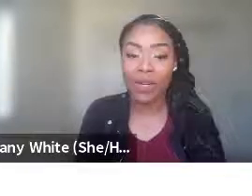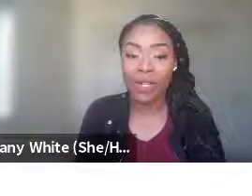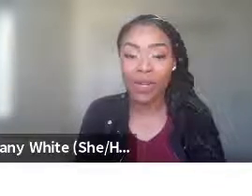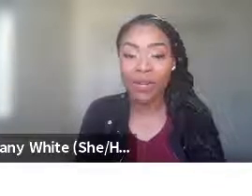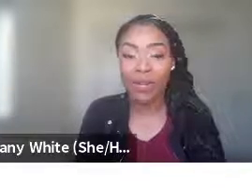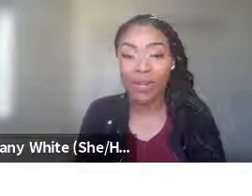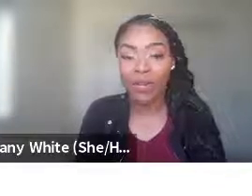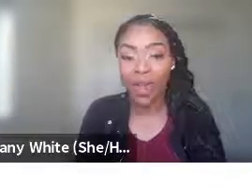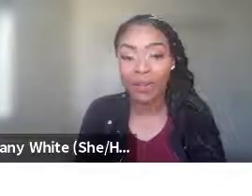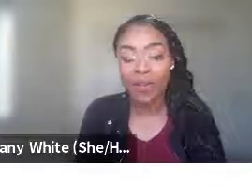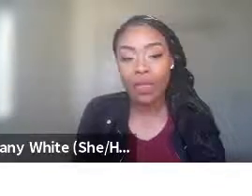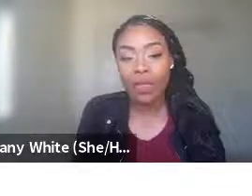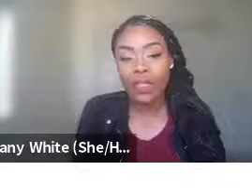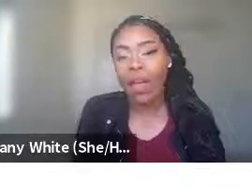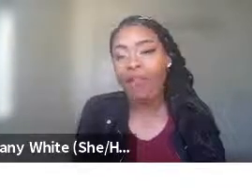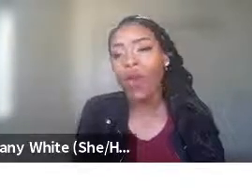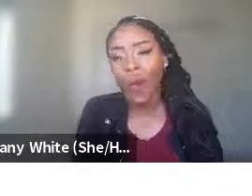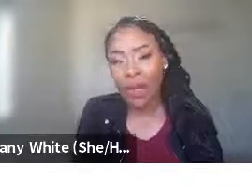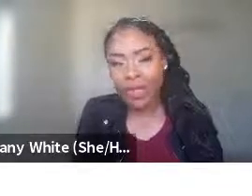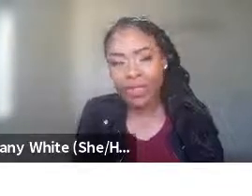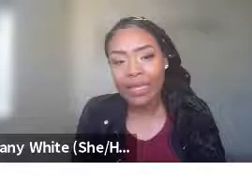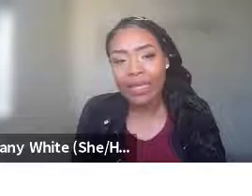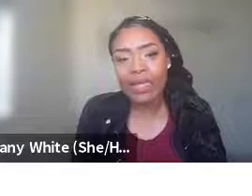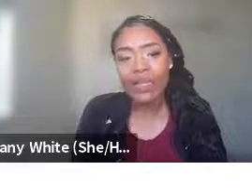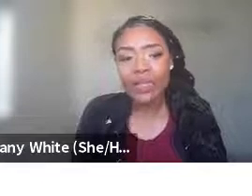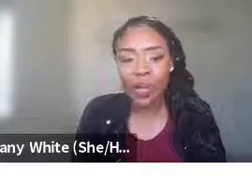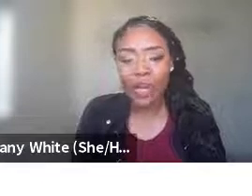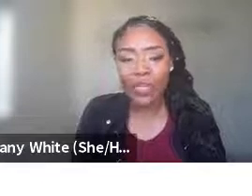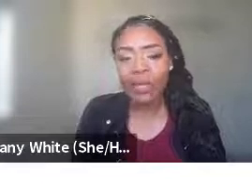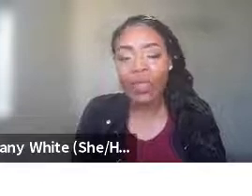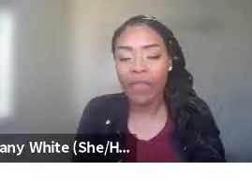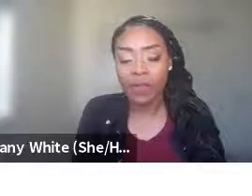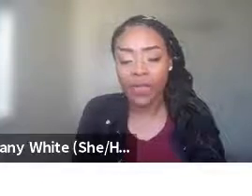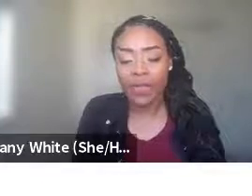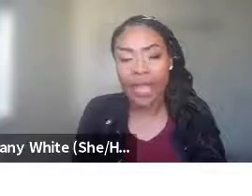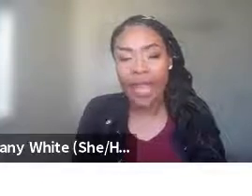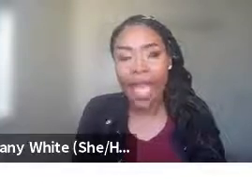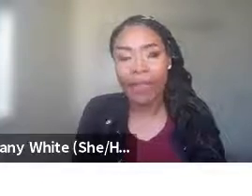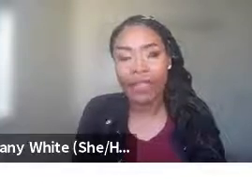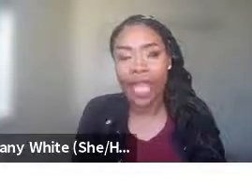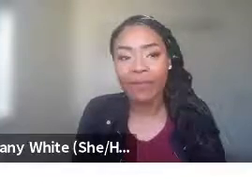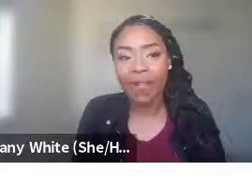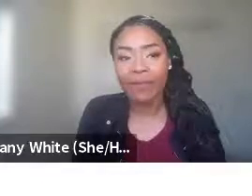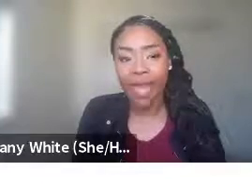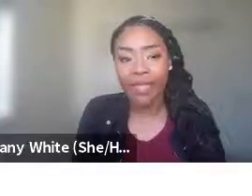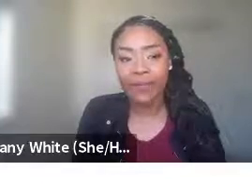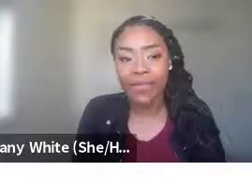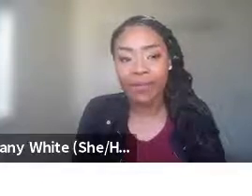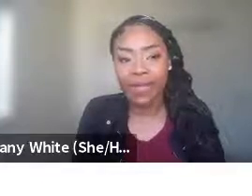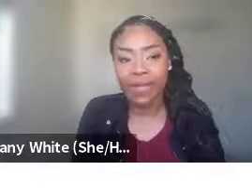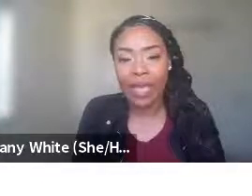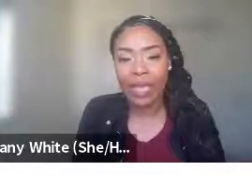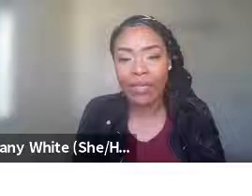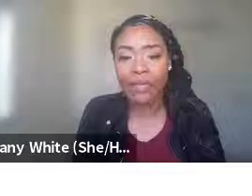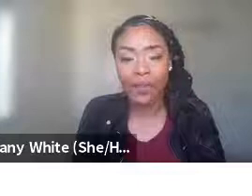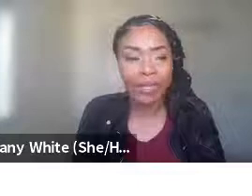about these particular groups. Right. So, of course, the discrimination, the behavior can have a lifelong effect if